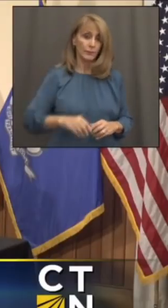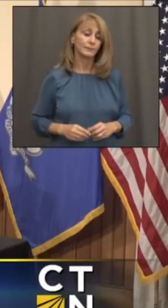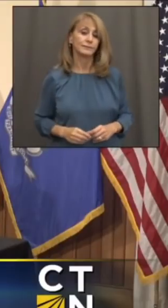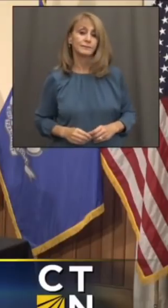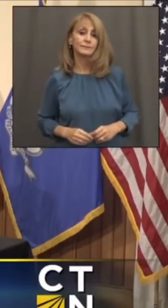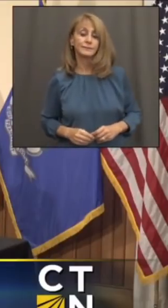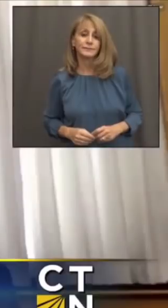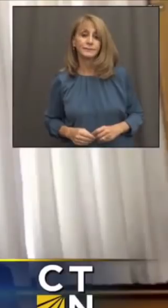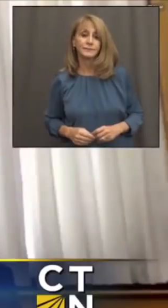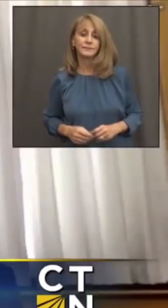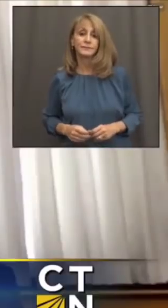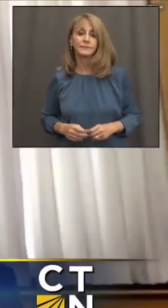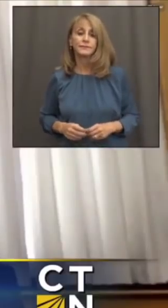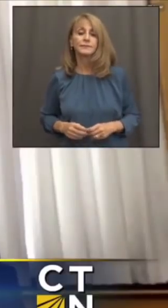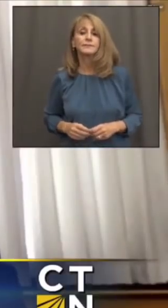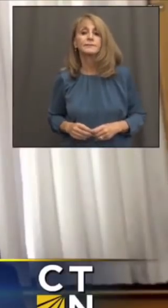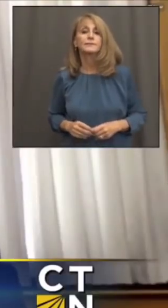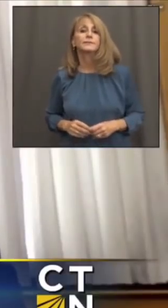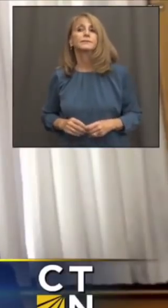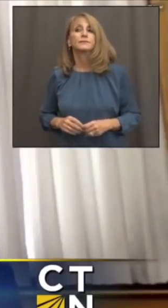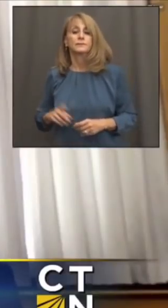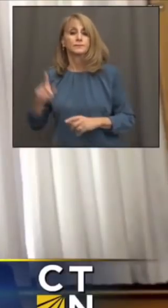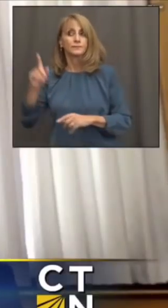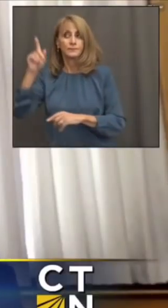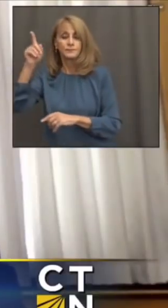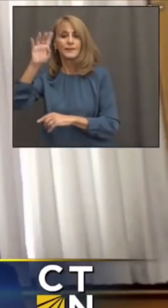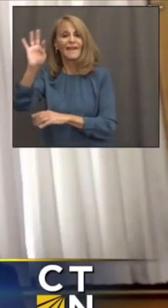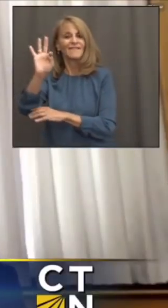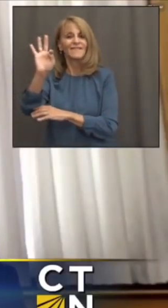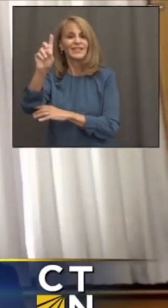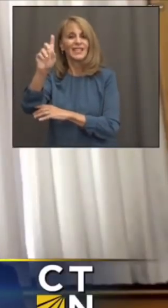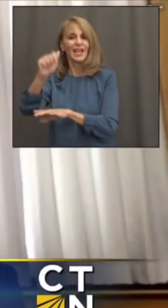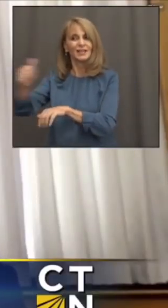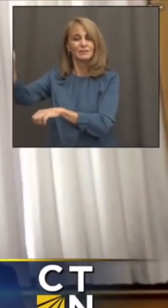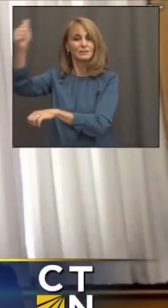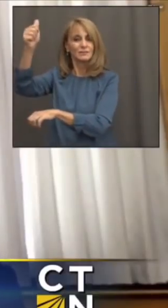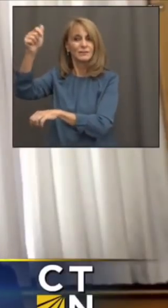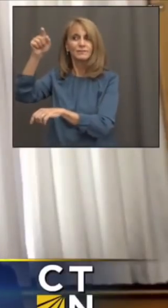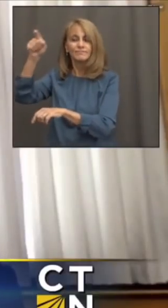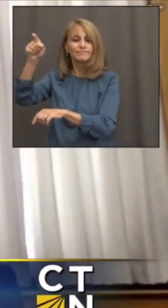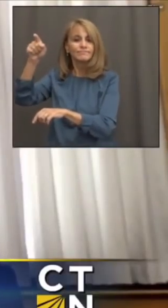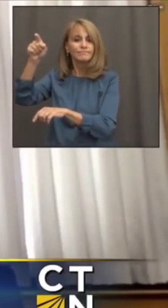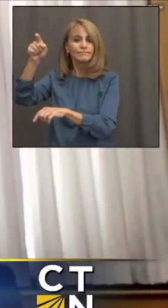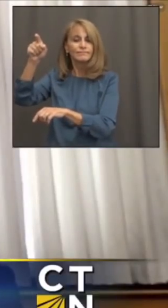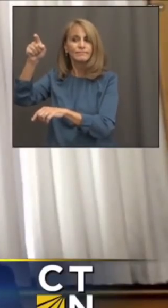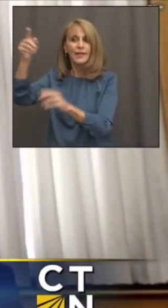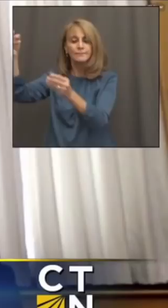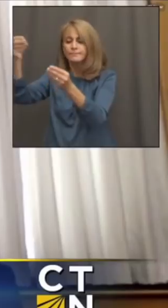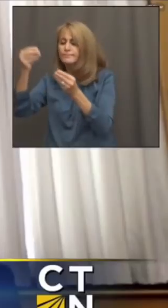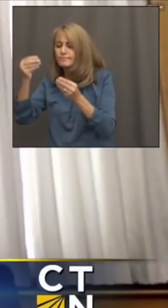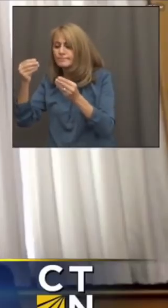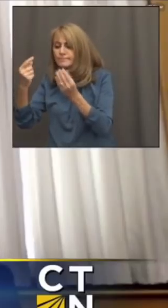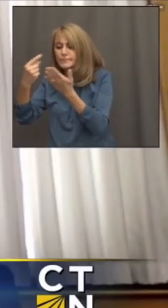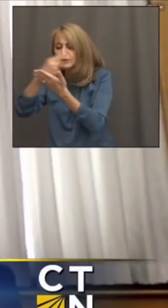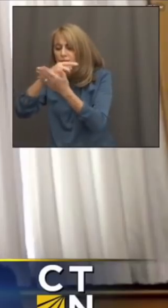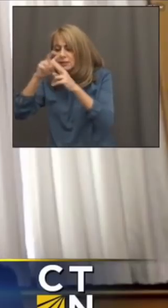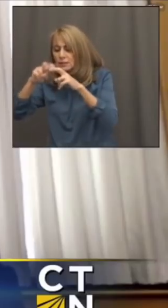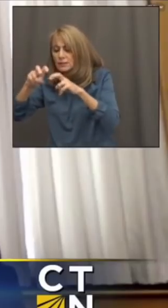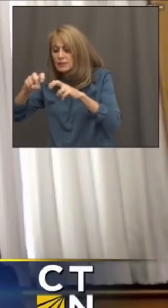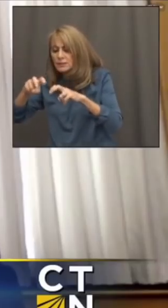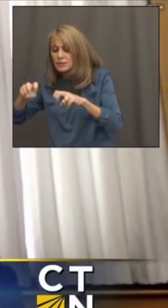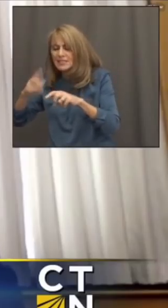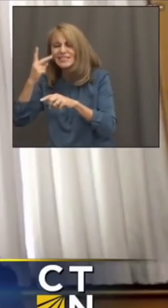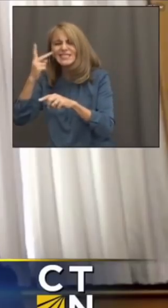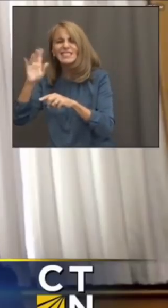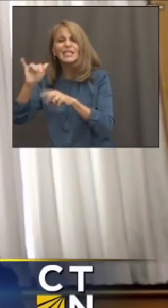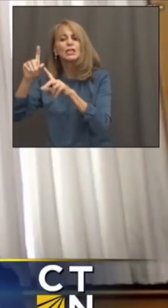Yeah, we're eagerly awaiting FDA review of the data that Pfizer had submitted several weeks ago, associated with